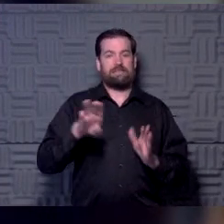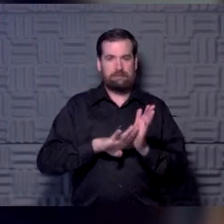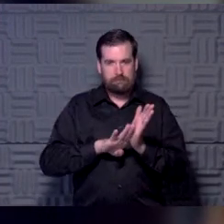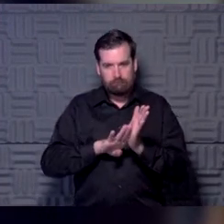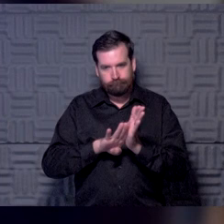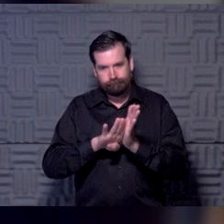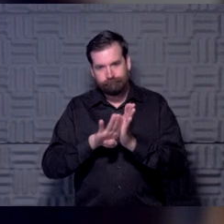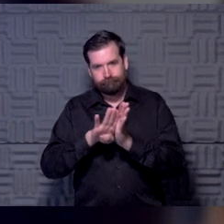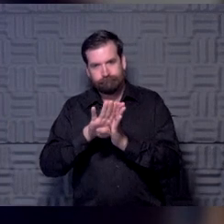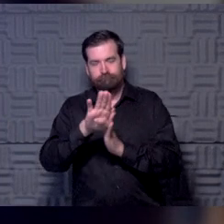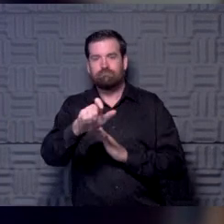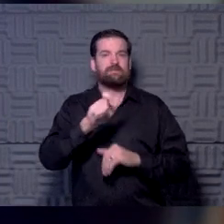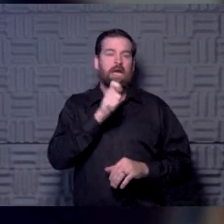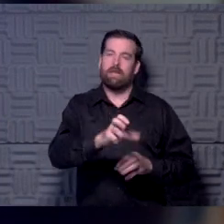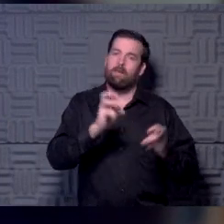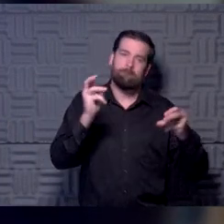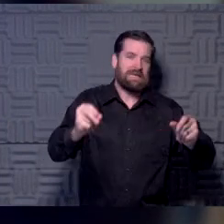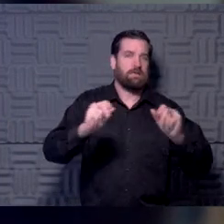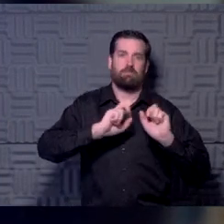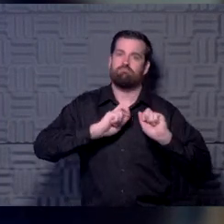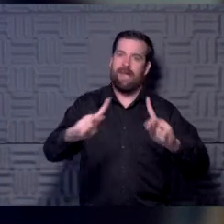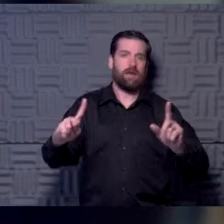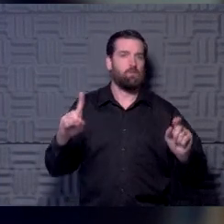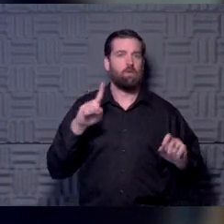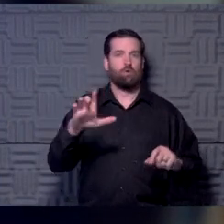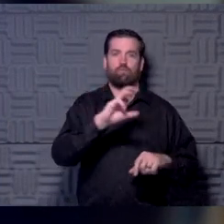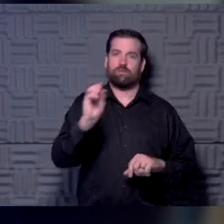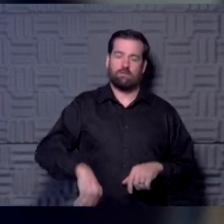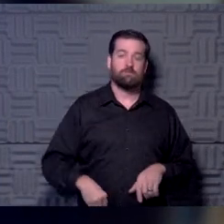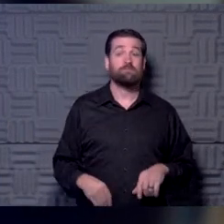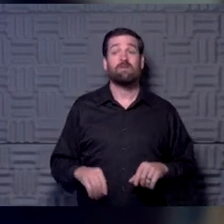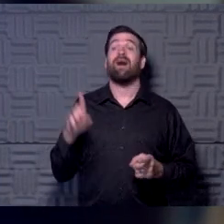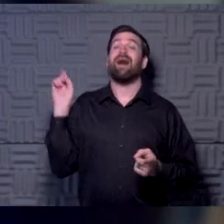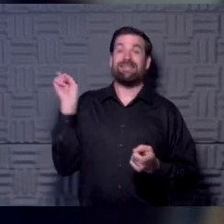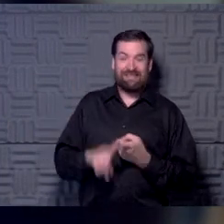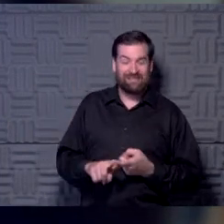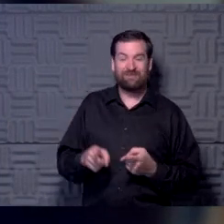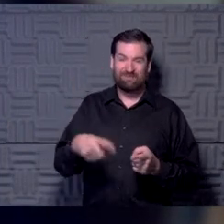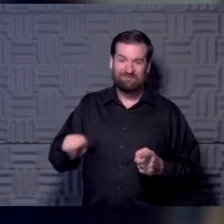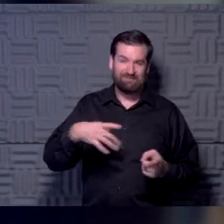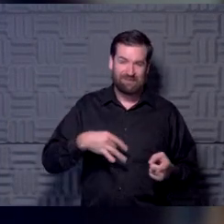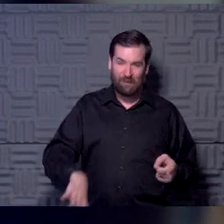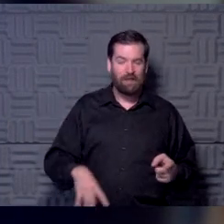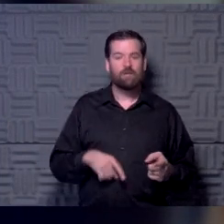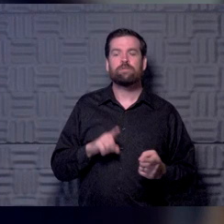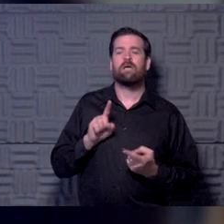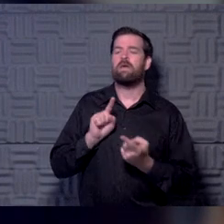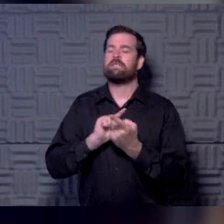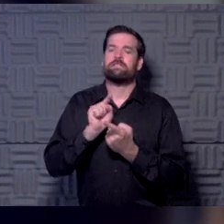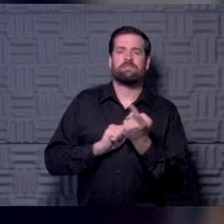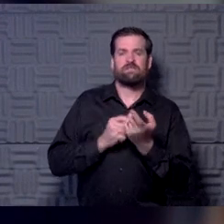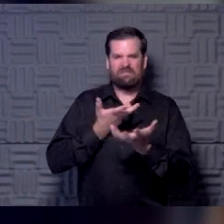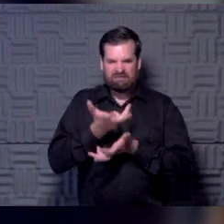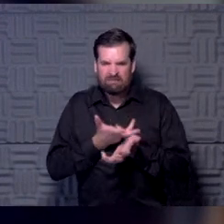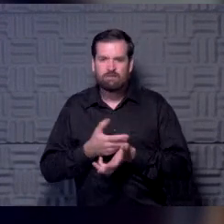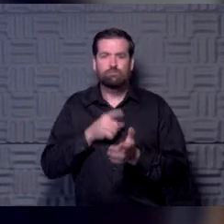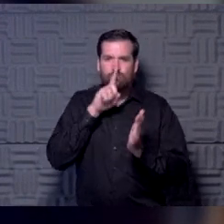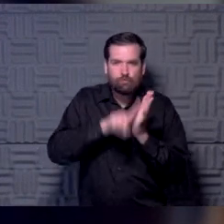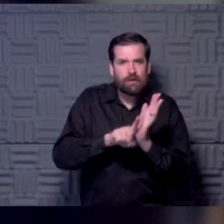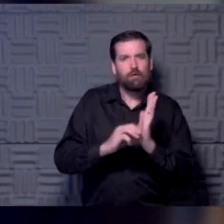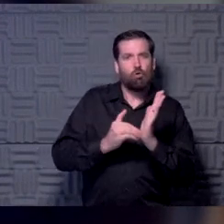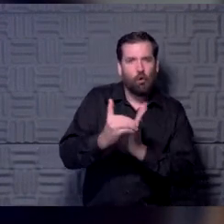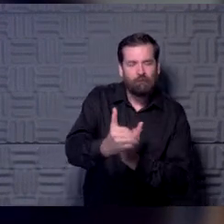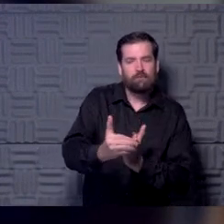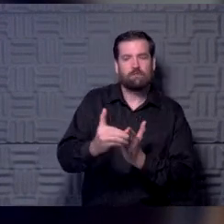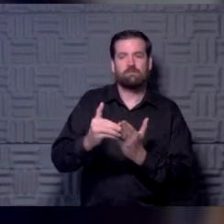monitor them, um, to the point where they don't like you very much. Um, you know, you're in their business, um, checking on them frequently.